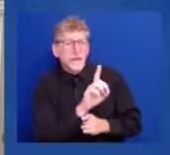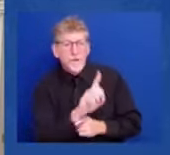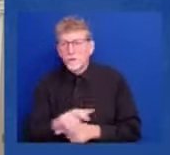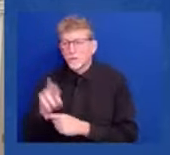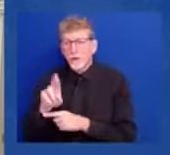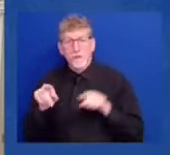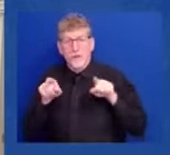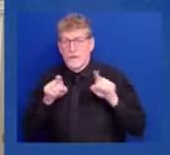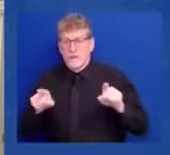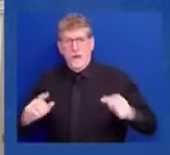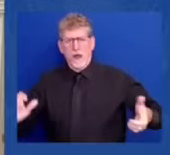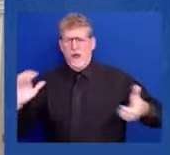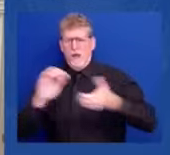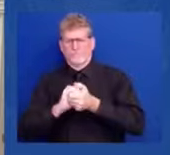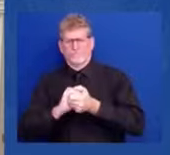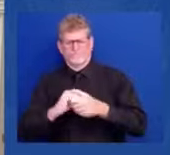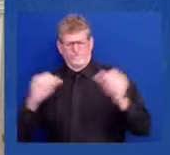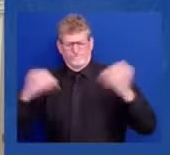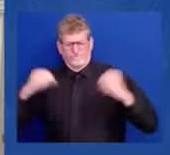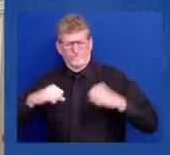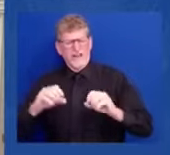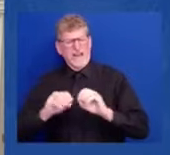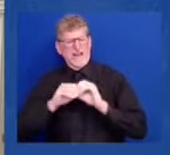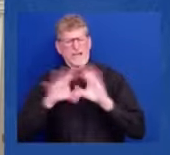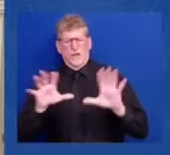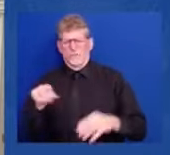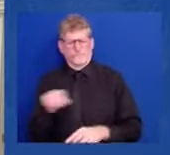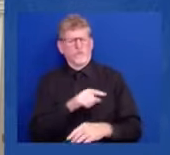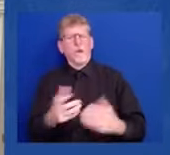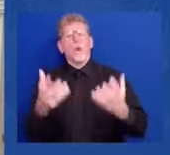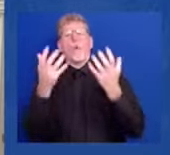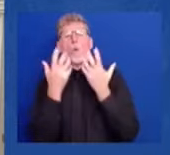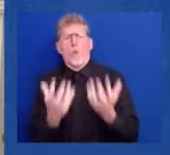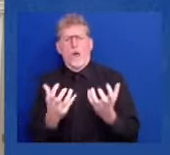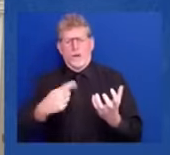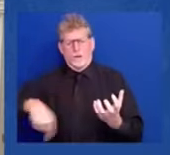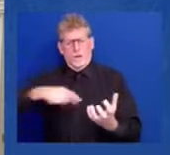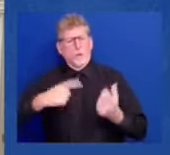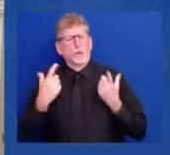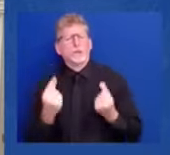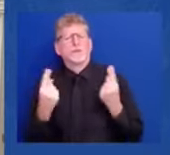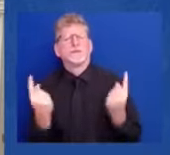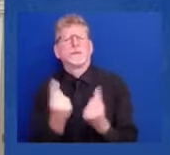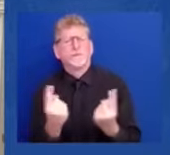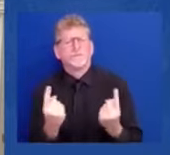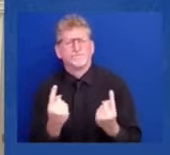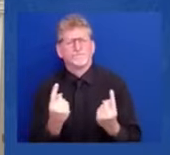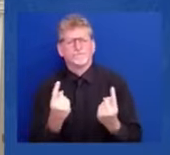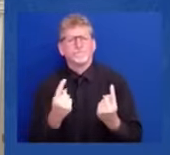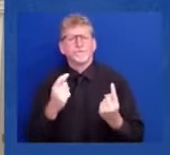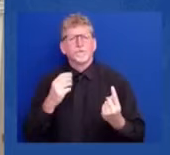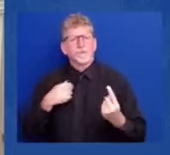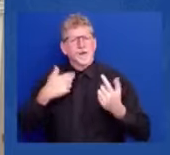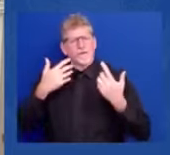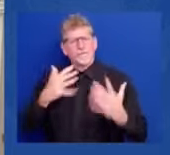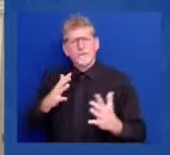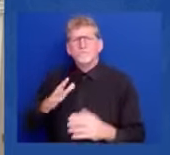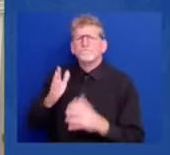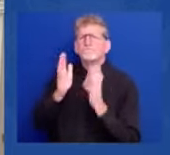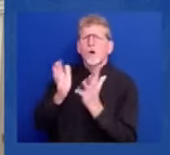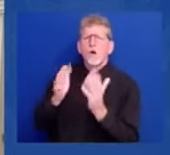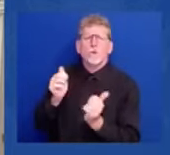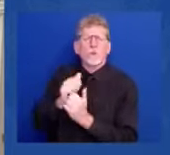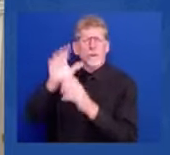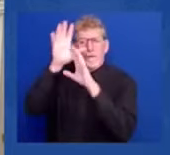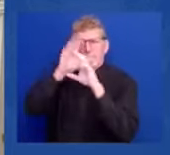times to hear from him about the situation on the ground and to consult and continue to consult with our European allies